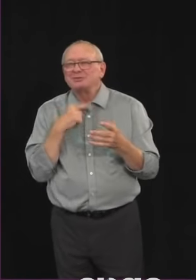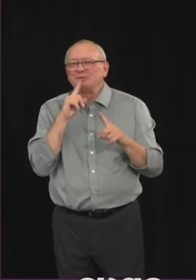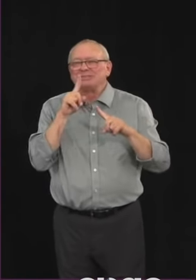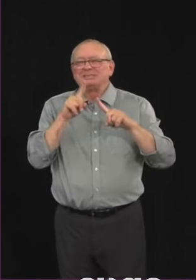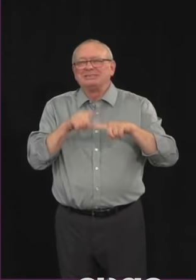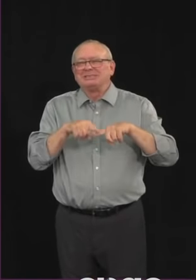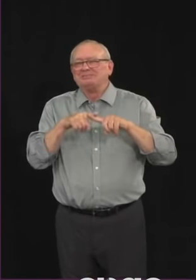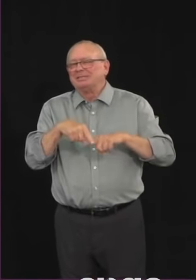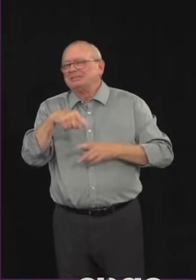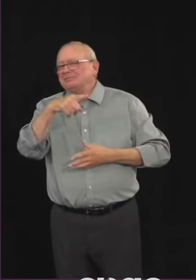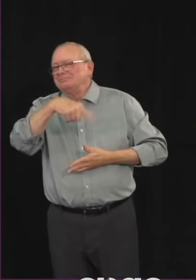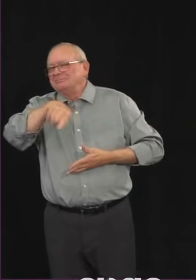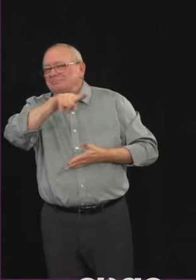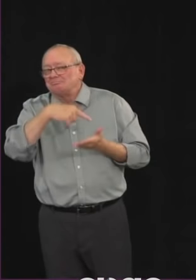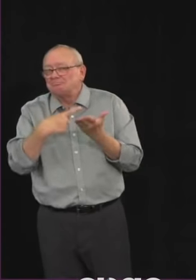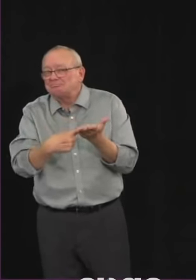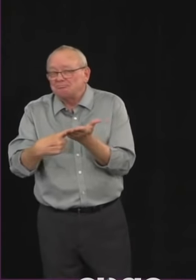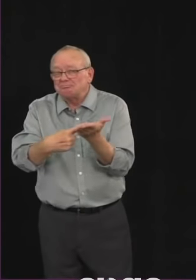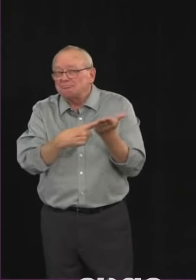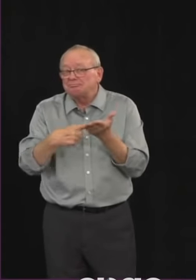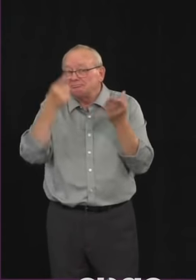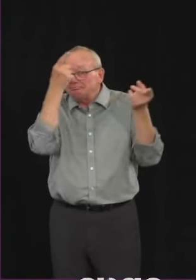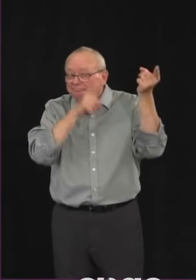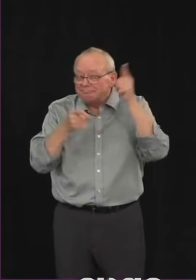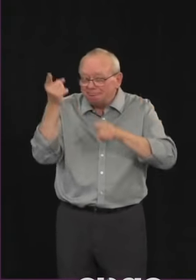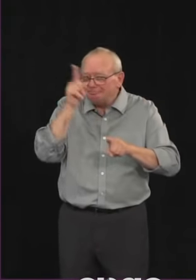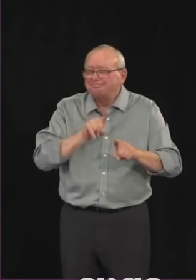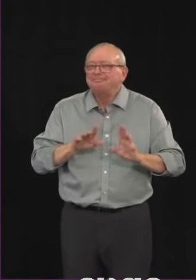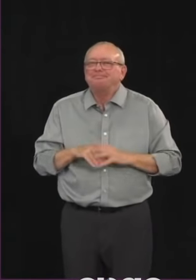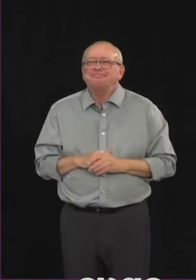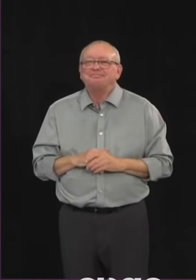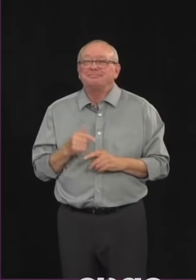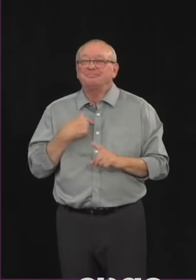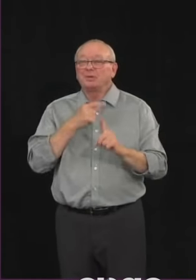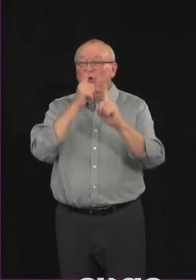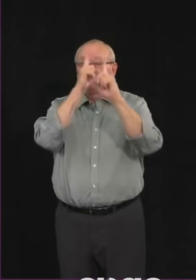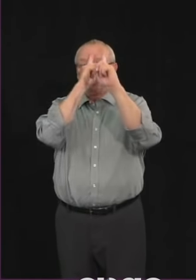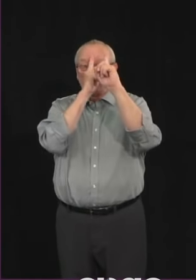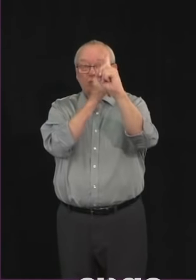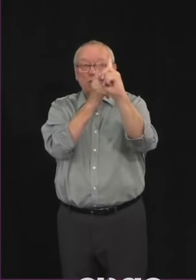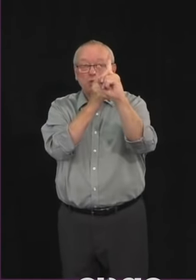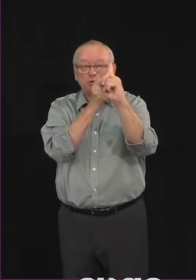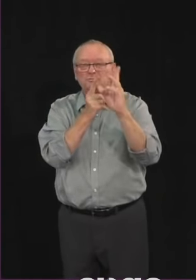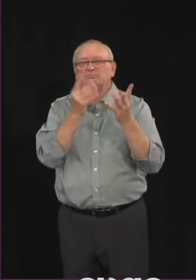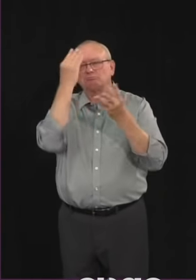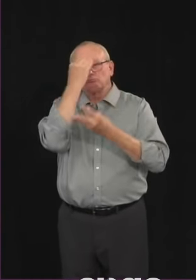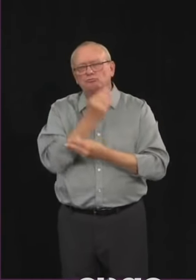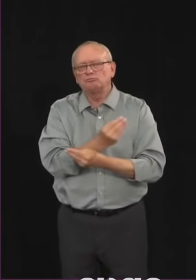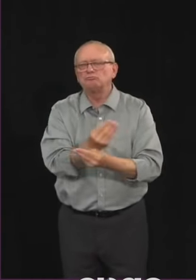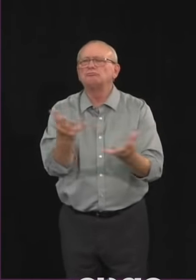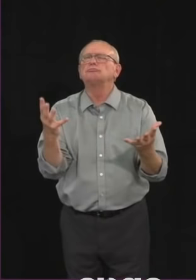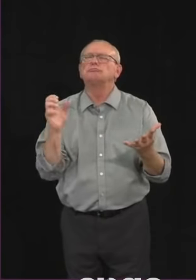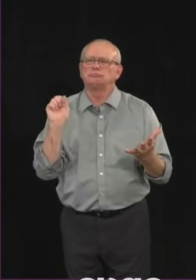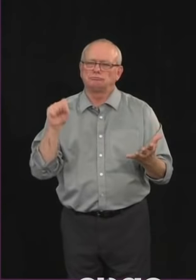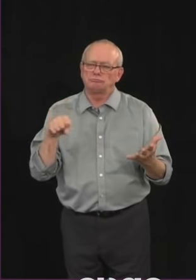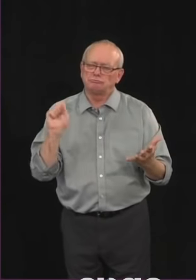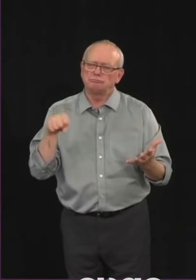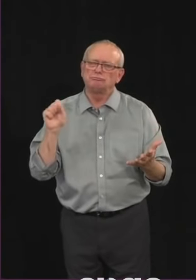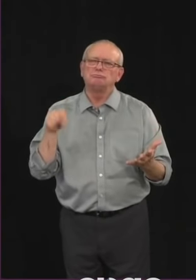when we have discussions about cases, uh, is the principle of confidentiality. So we always keep both of those things in mind,